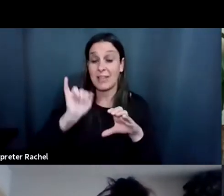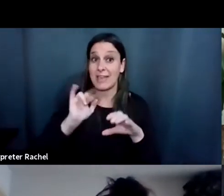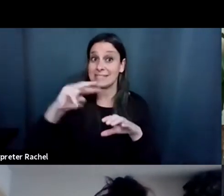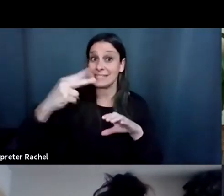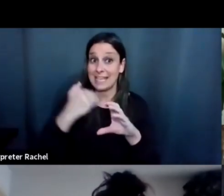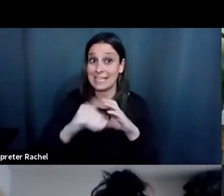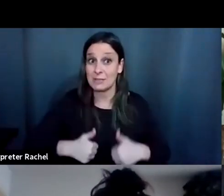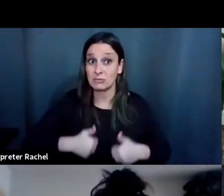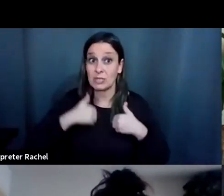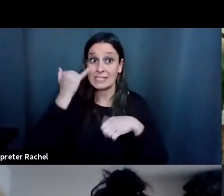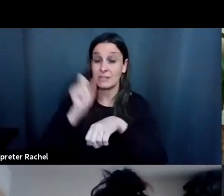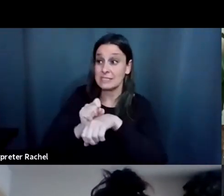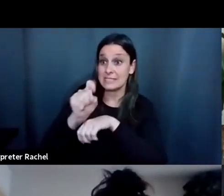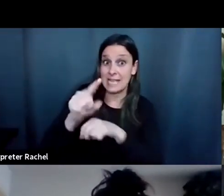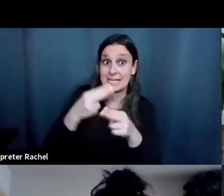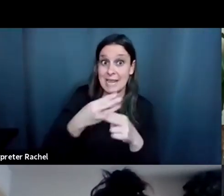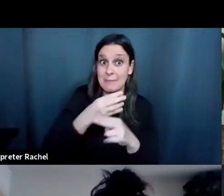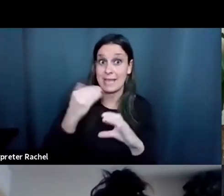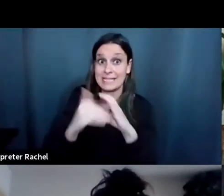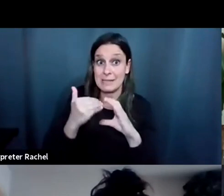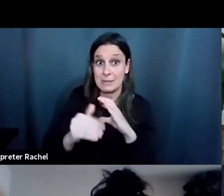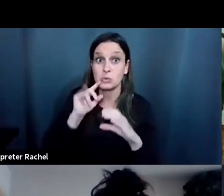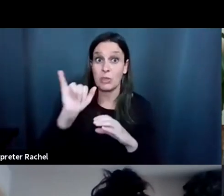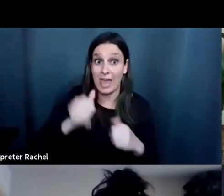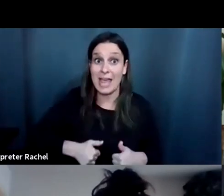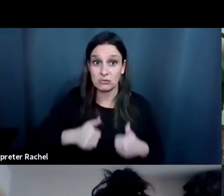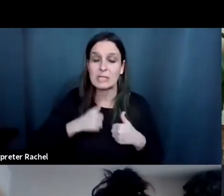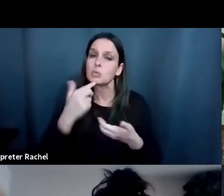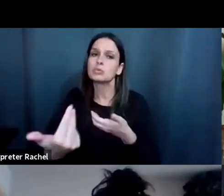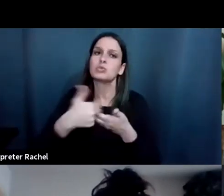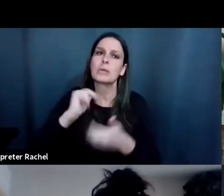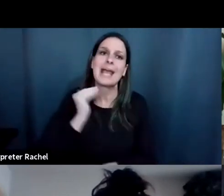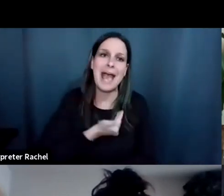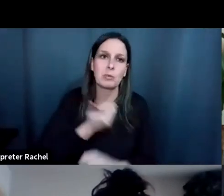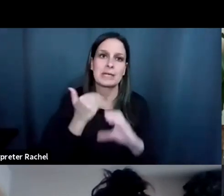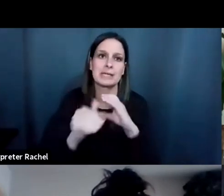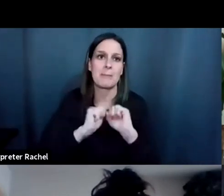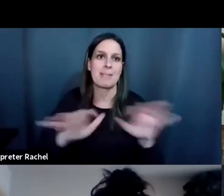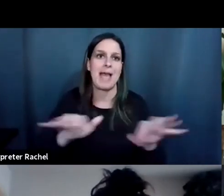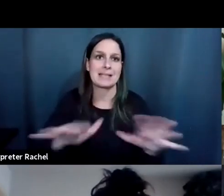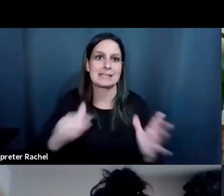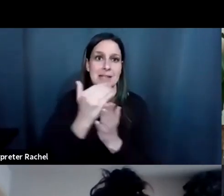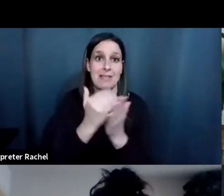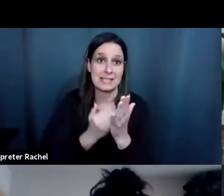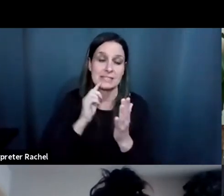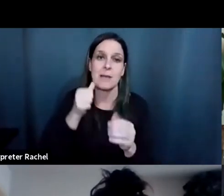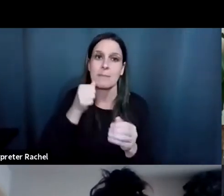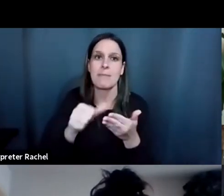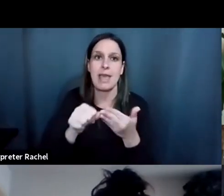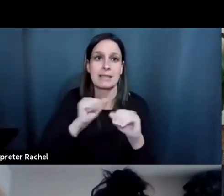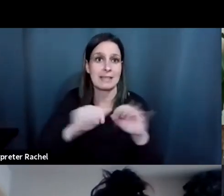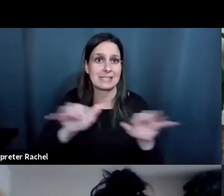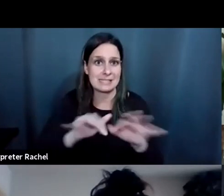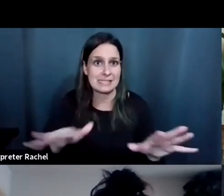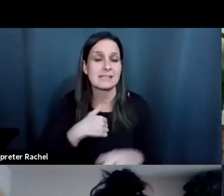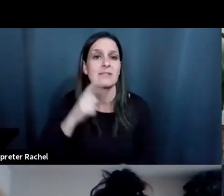send your name and email to this address, you'll get on our email blast list, our mailing list for our